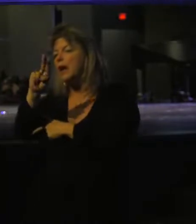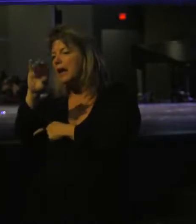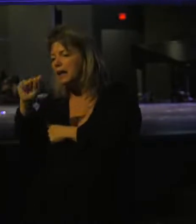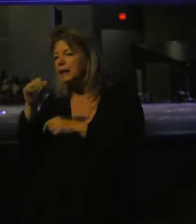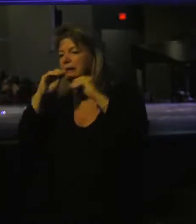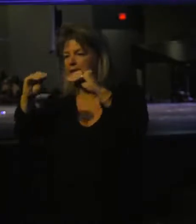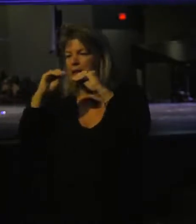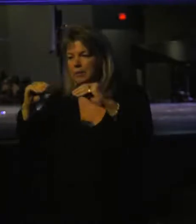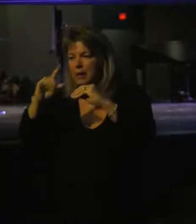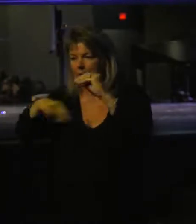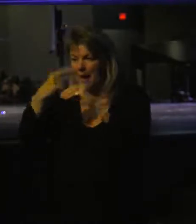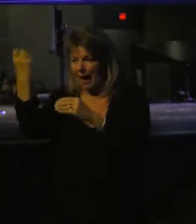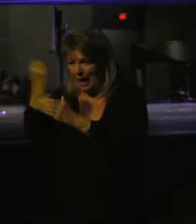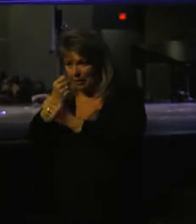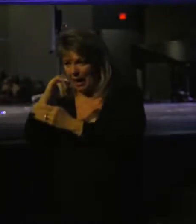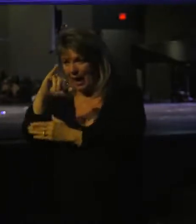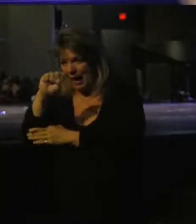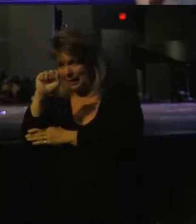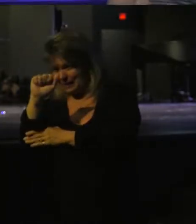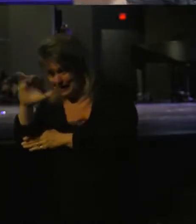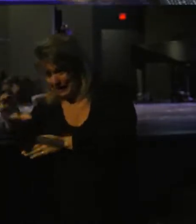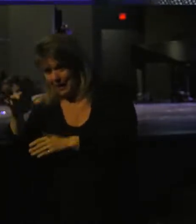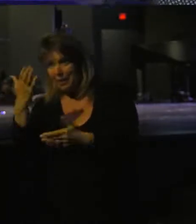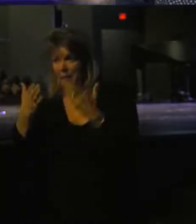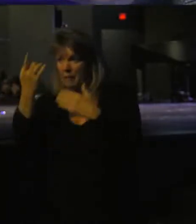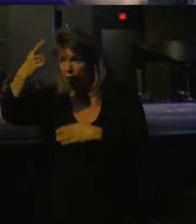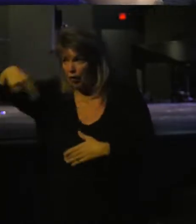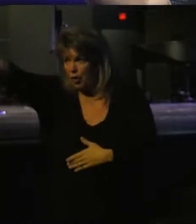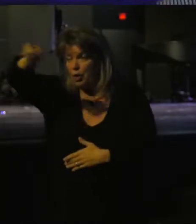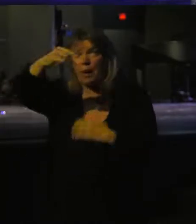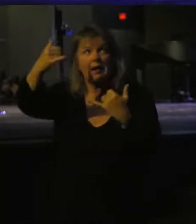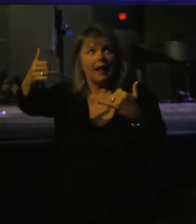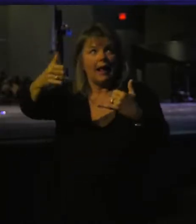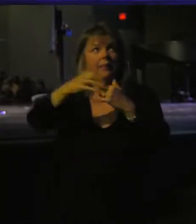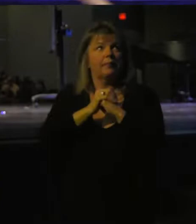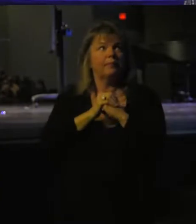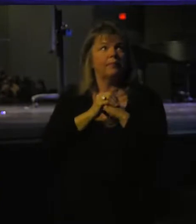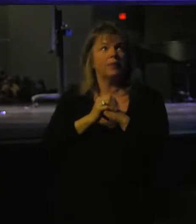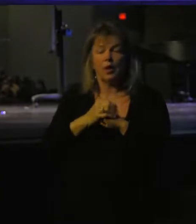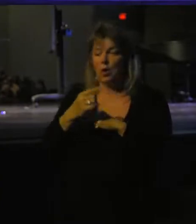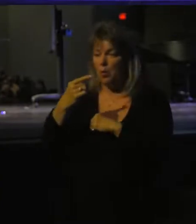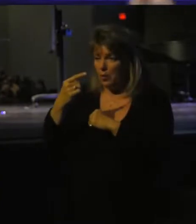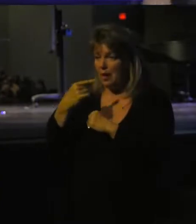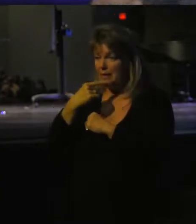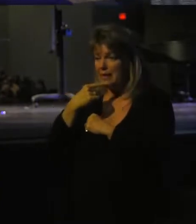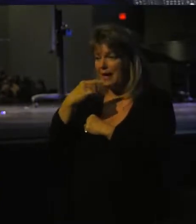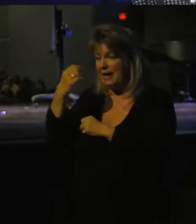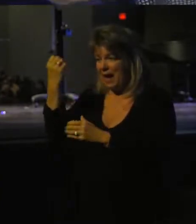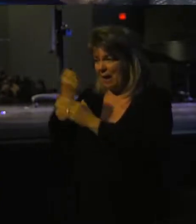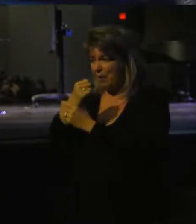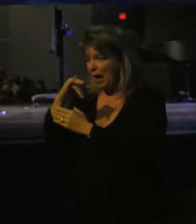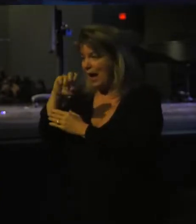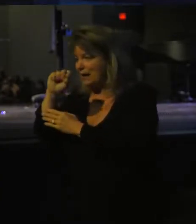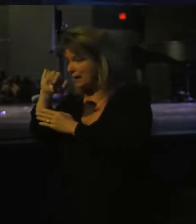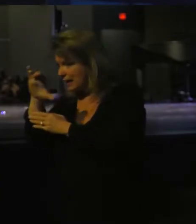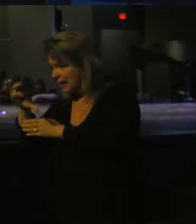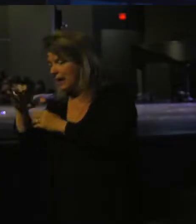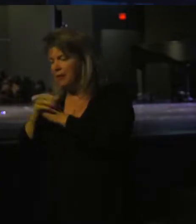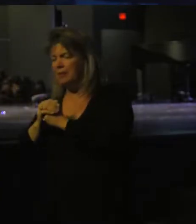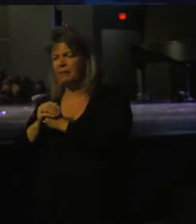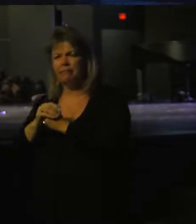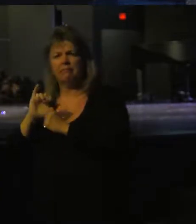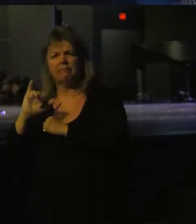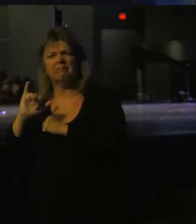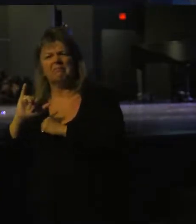teaching me about Abraham and Isaac. And then maybe for you right now, when I say Abraham and Isaac, you may begin to check out and think,